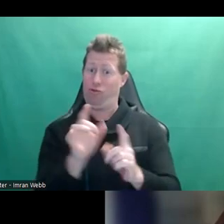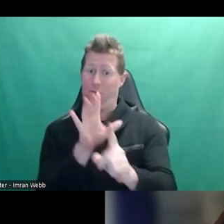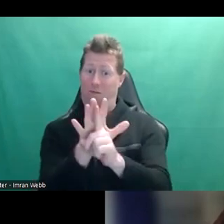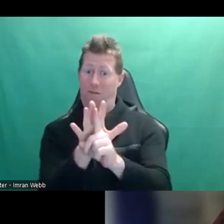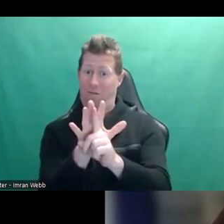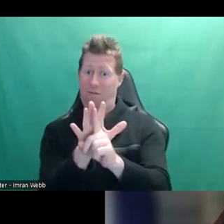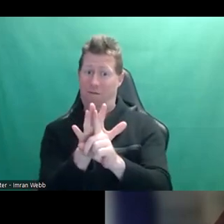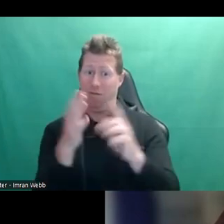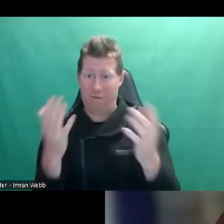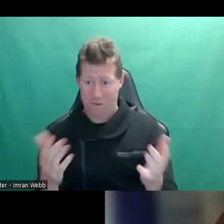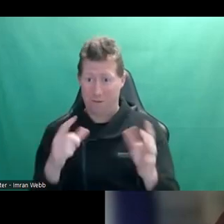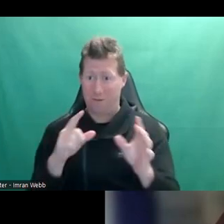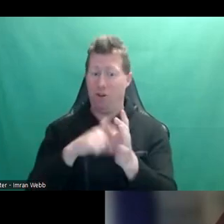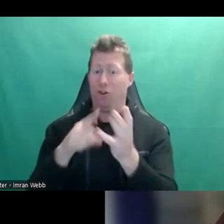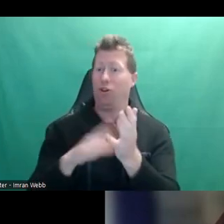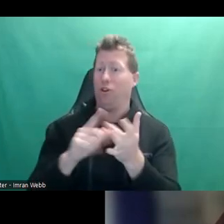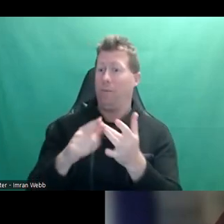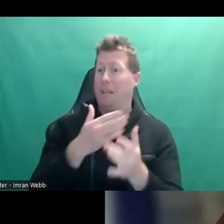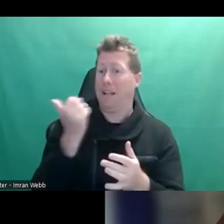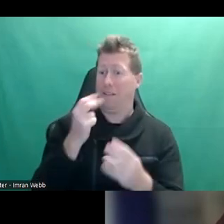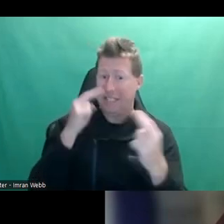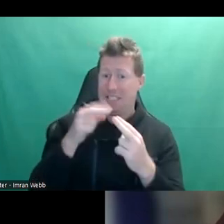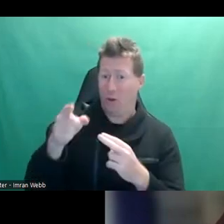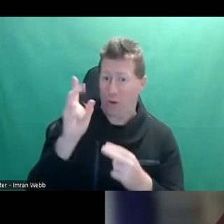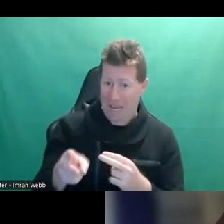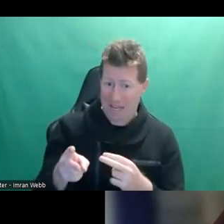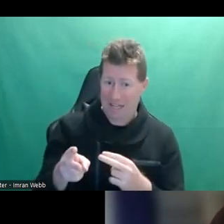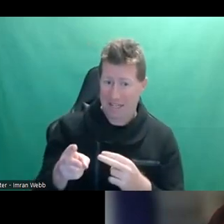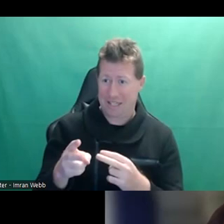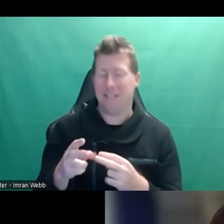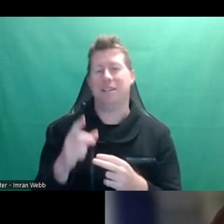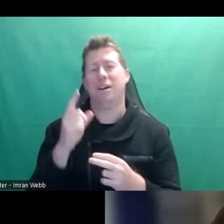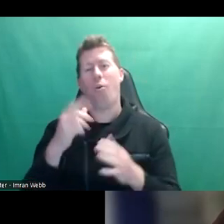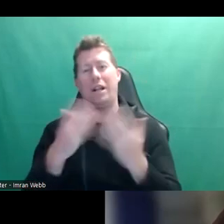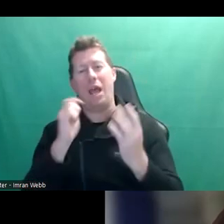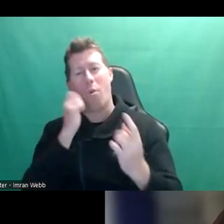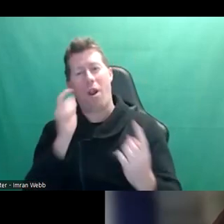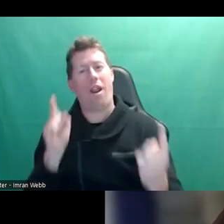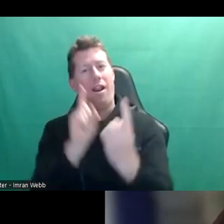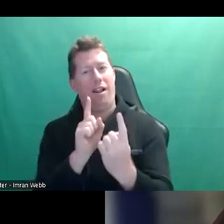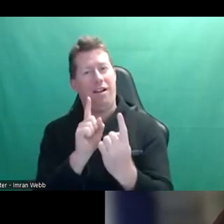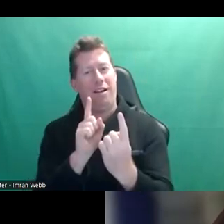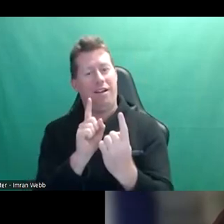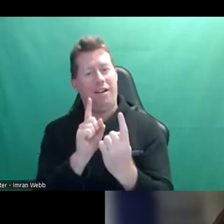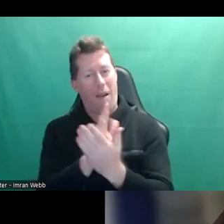So, Yumi, it's lovely to see you again, virtually, unfortunately, again, but one day we will meet in person. Thanks, Janelle.